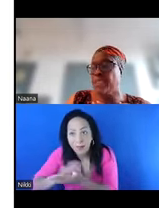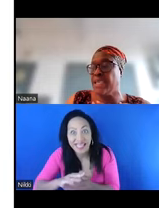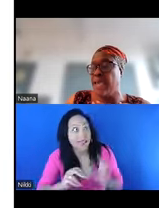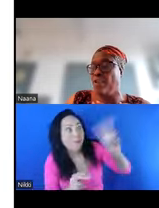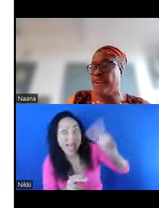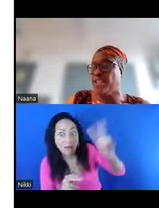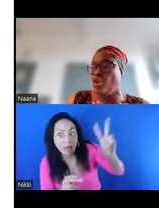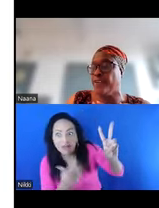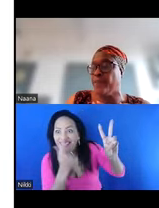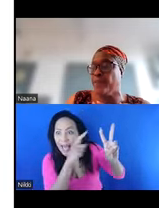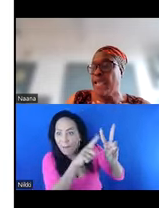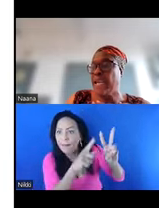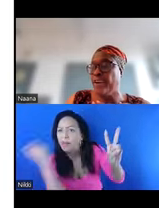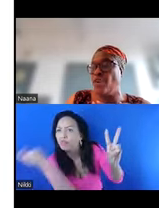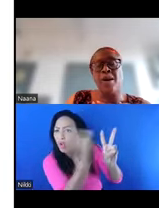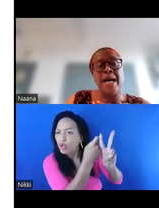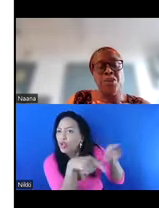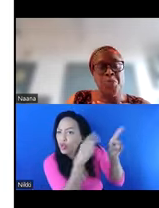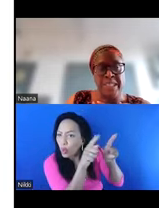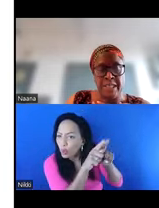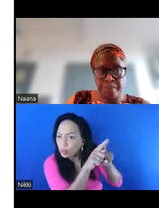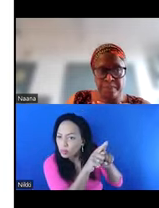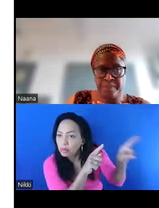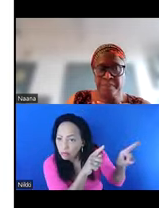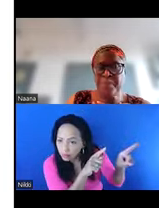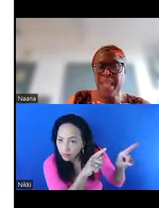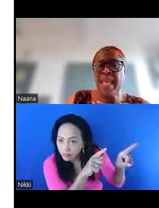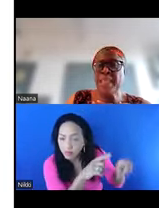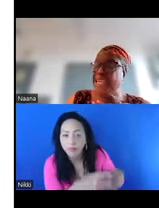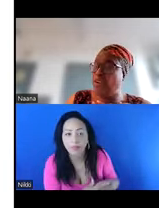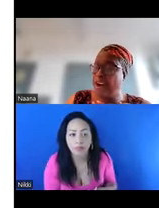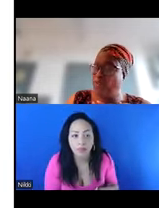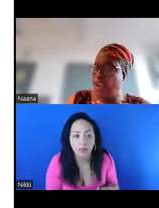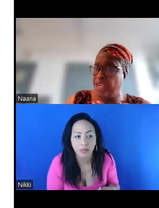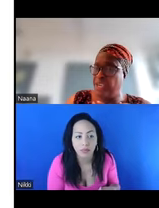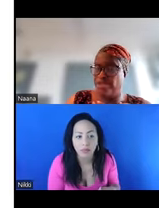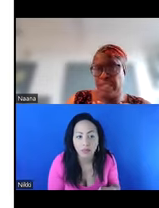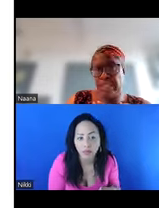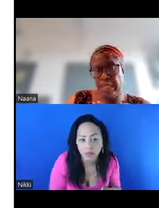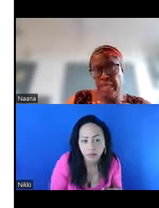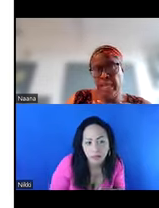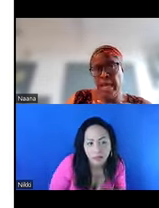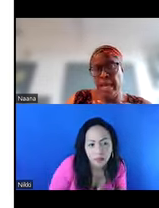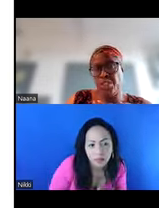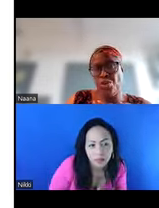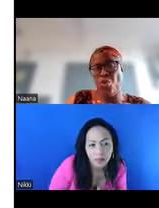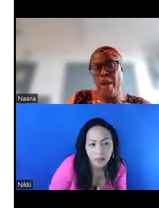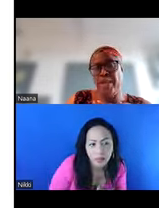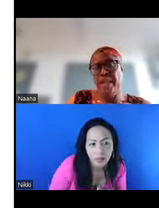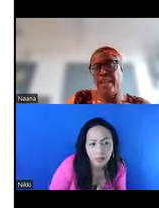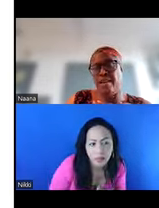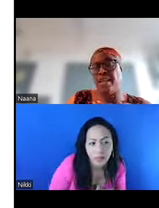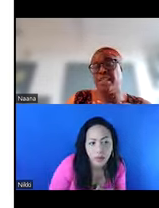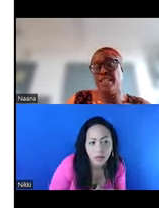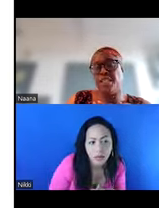lifelong anonymity. That I found very interesting. So